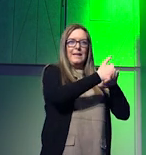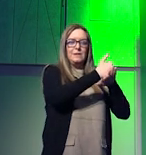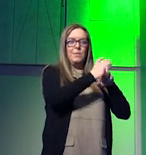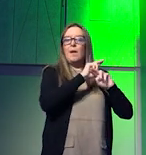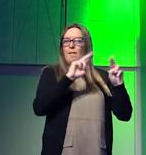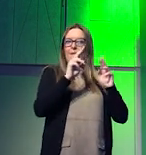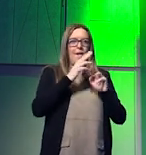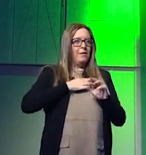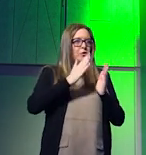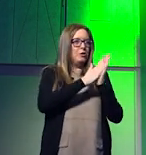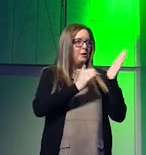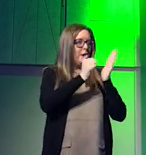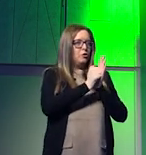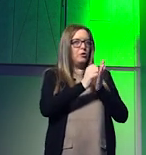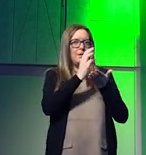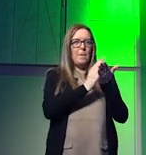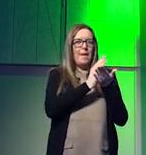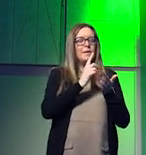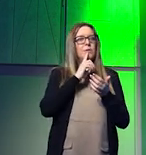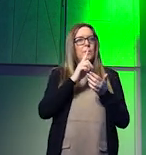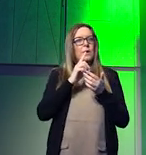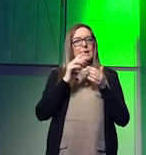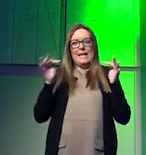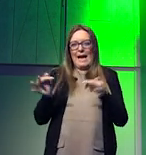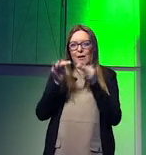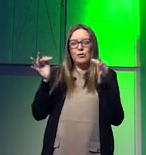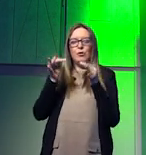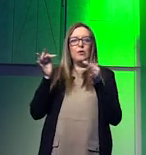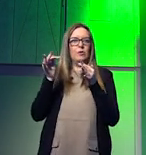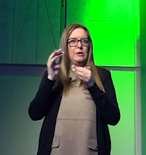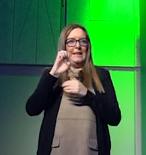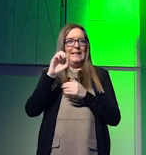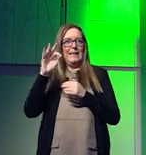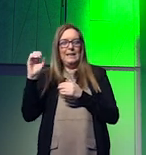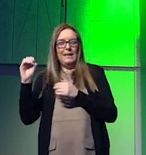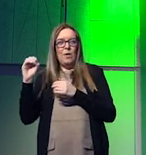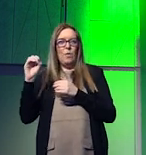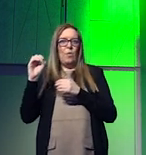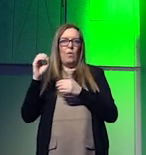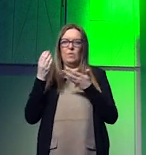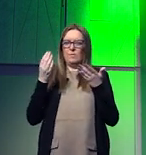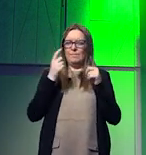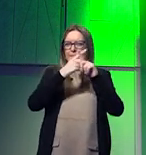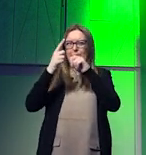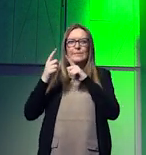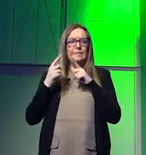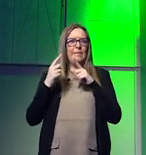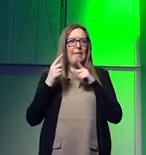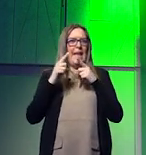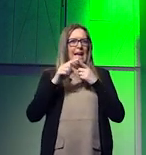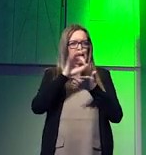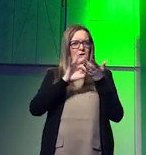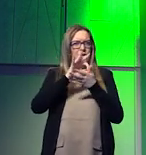but on the ecological, agricultural and climate niche part that constitute essentially the way in which geopolitics are playing.